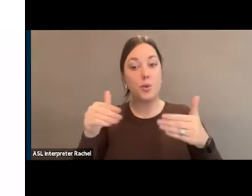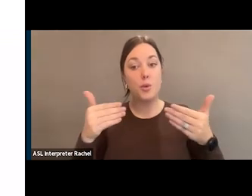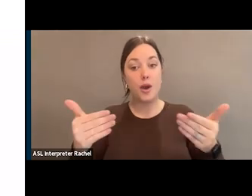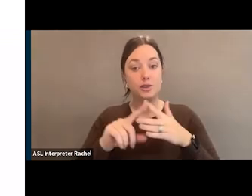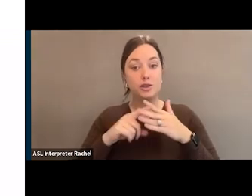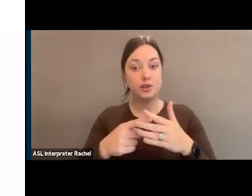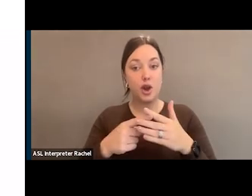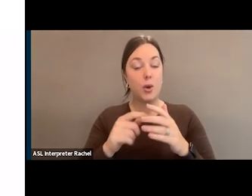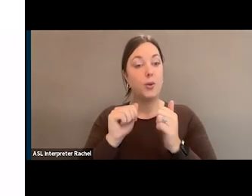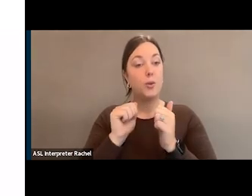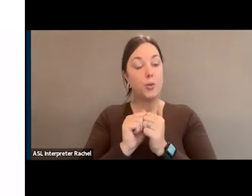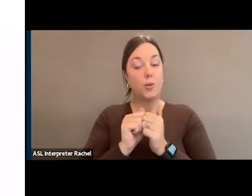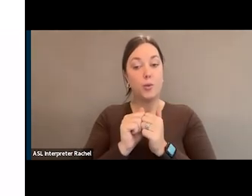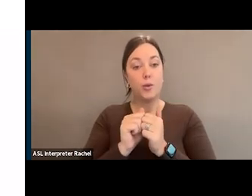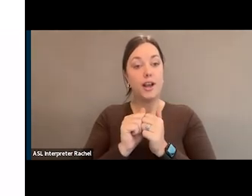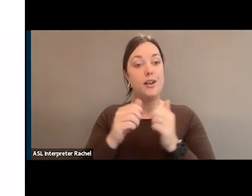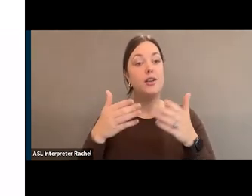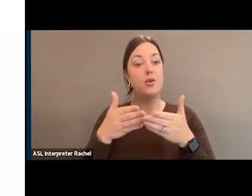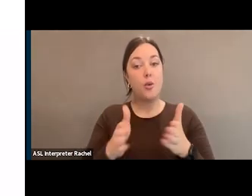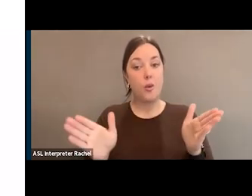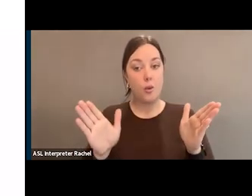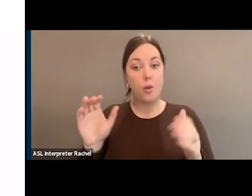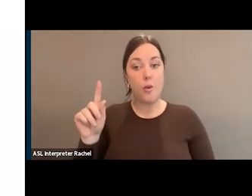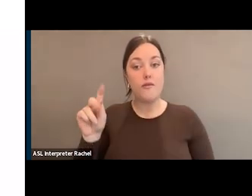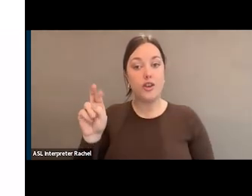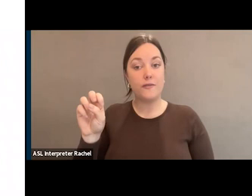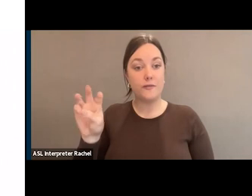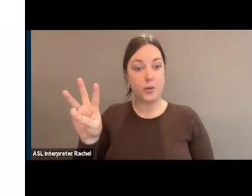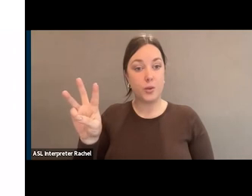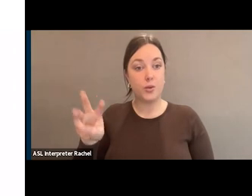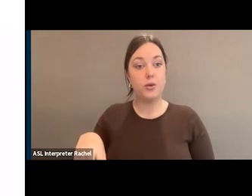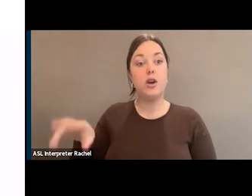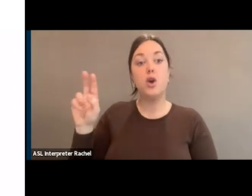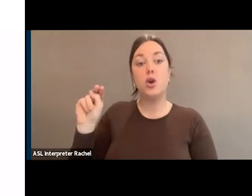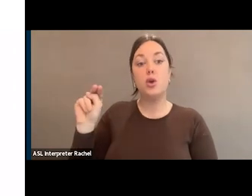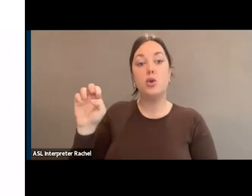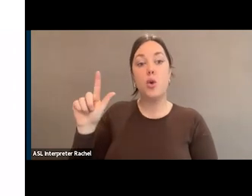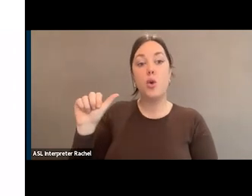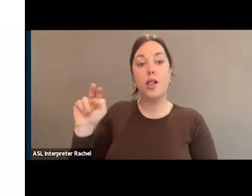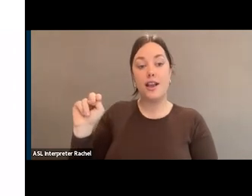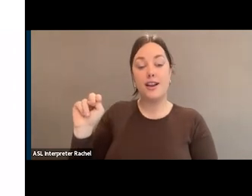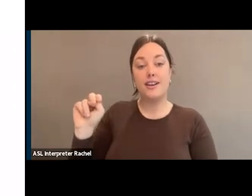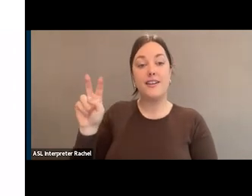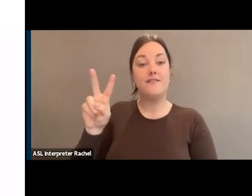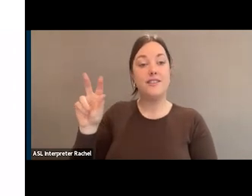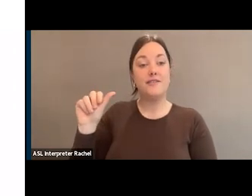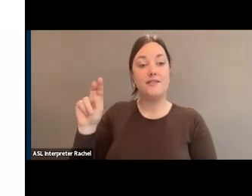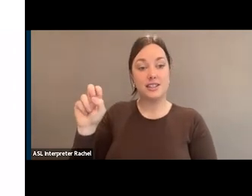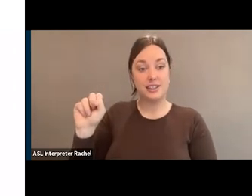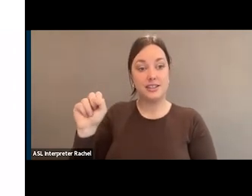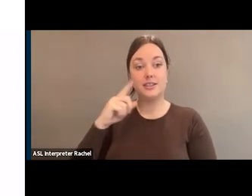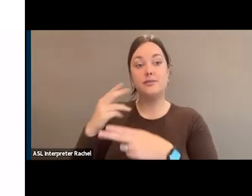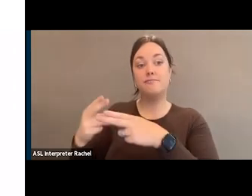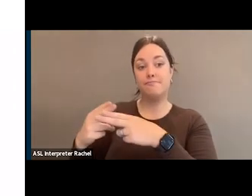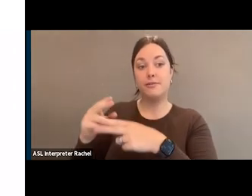an overview that Nolan Bivens, Americans for the Arts President and CEO, and I will share